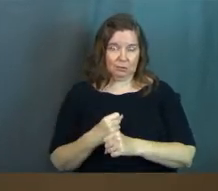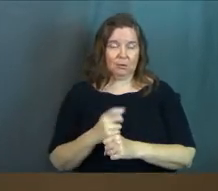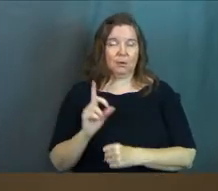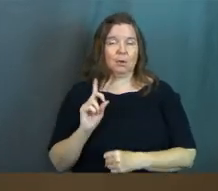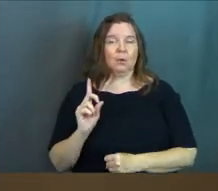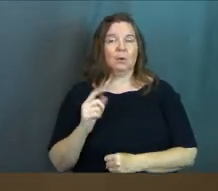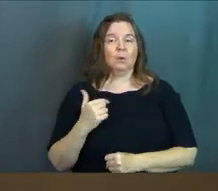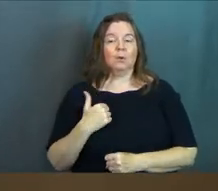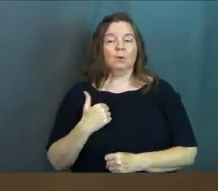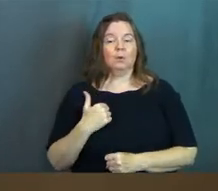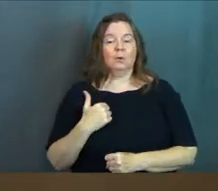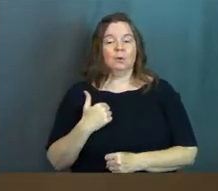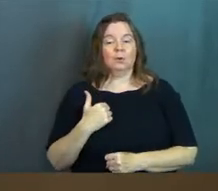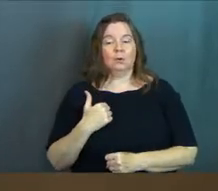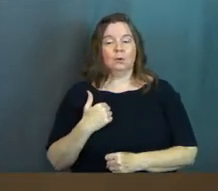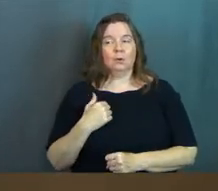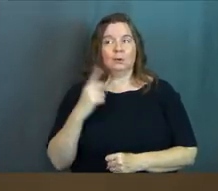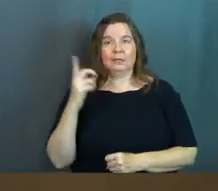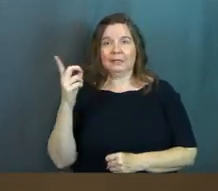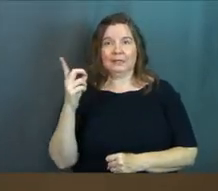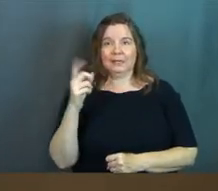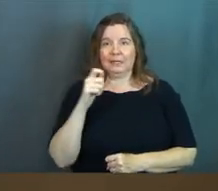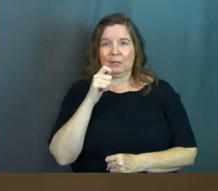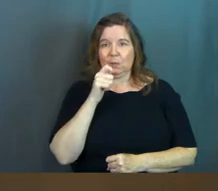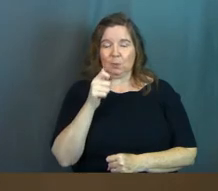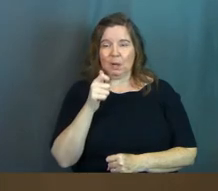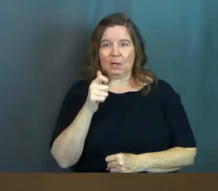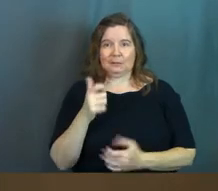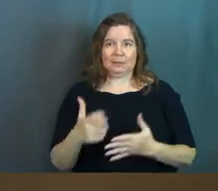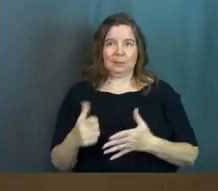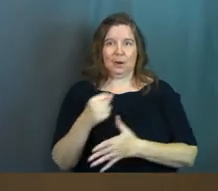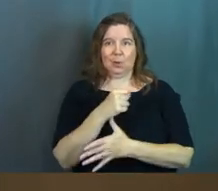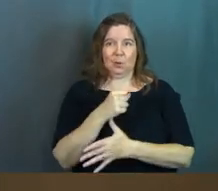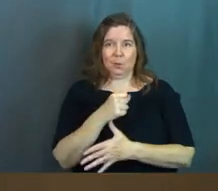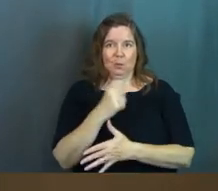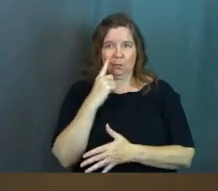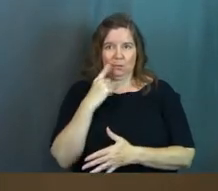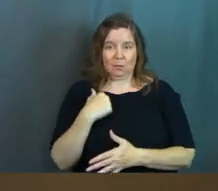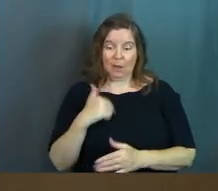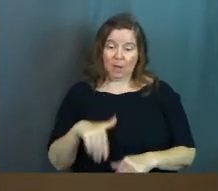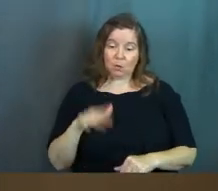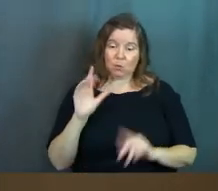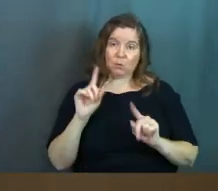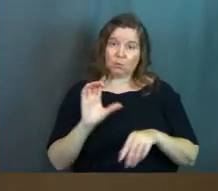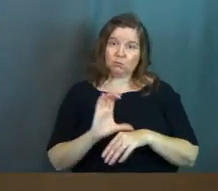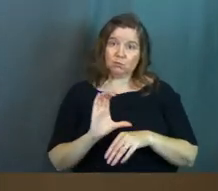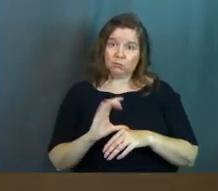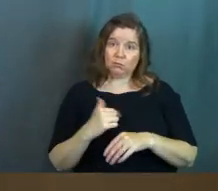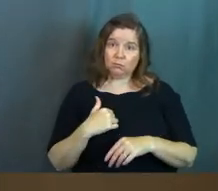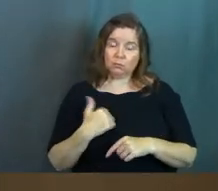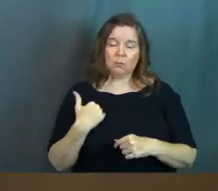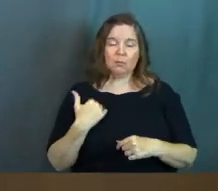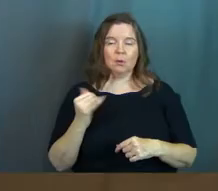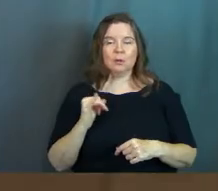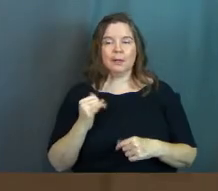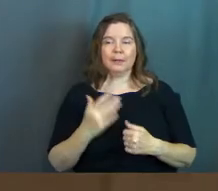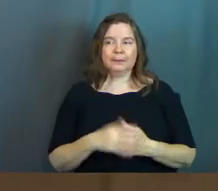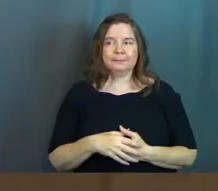he wasn't at the forefront of my mind. I grew up in church and I was like,